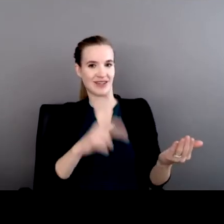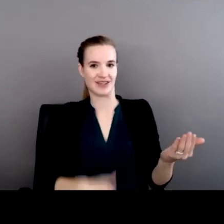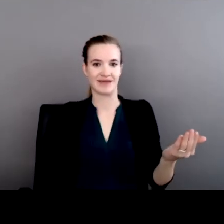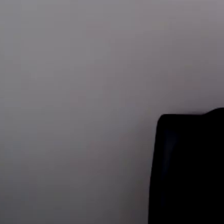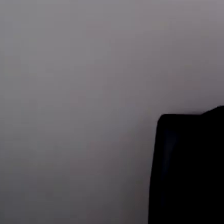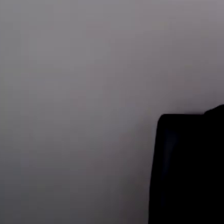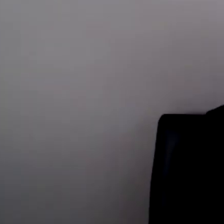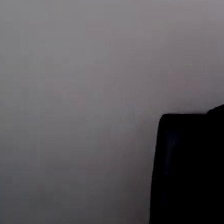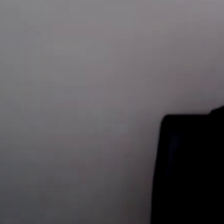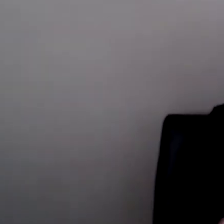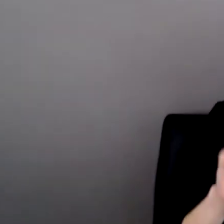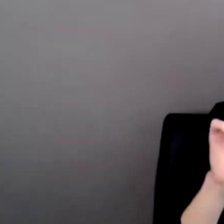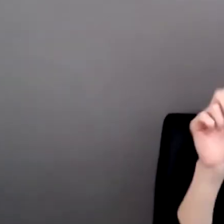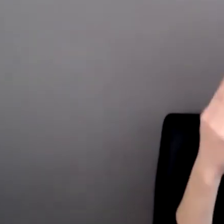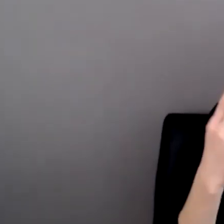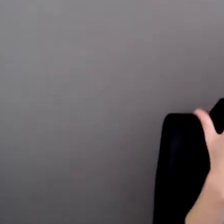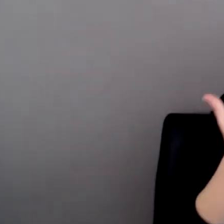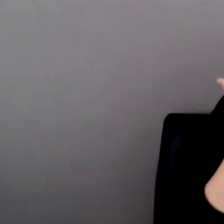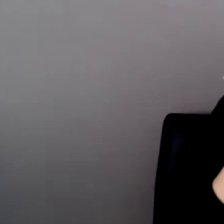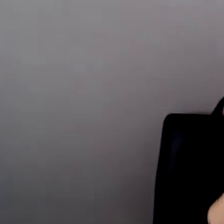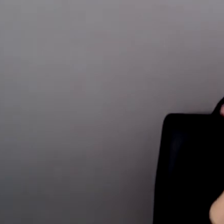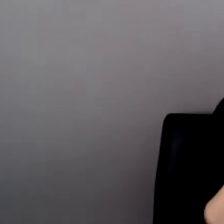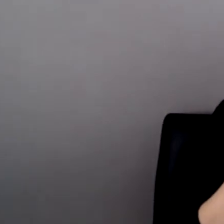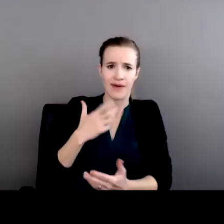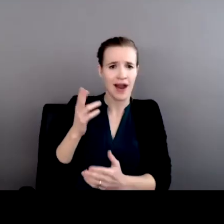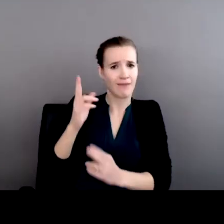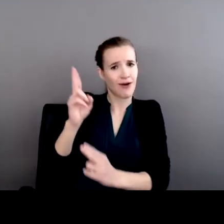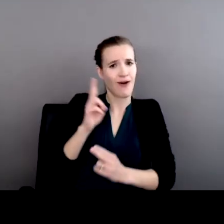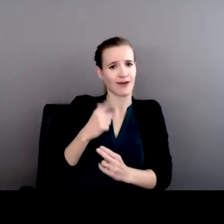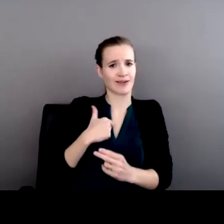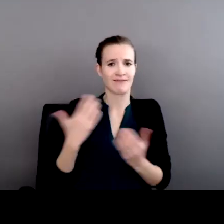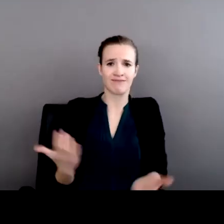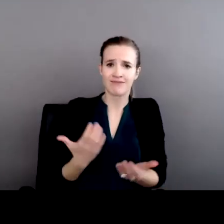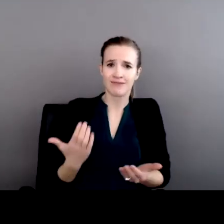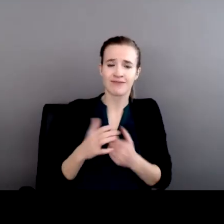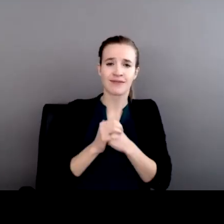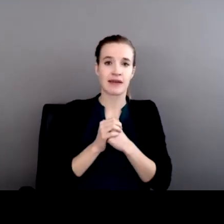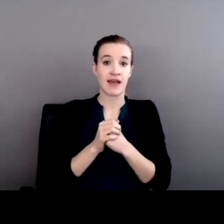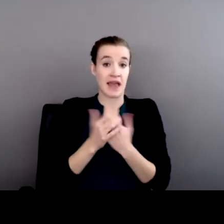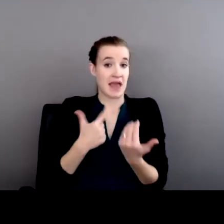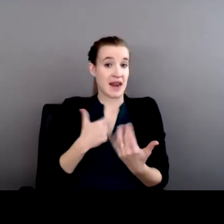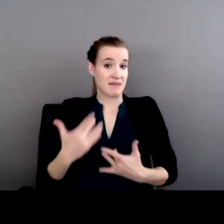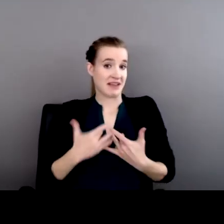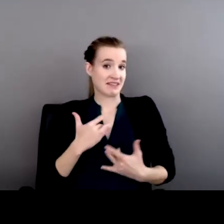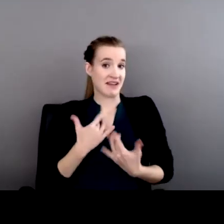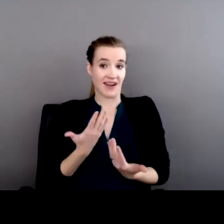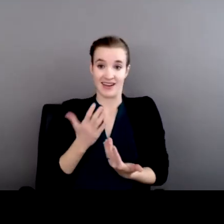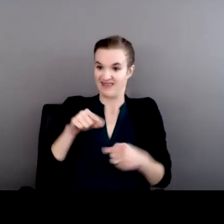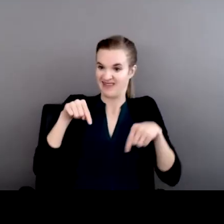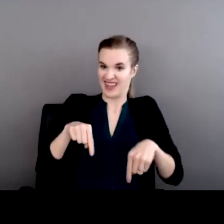you very, very much. It is an honor to be here. I'm very excited about your series of events.